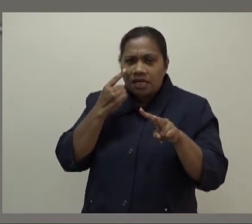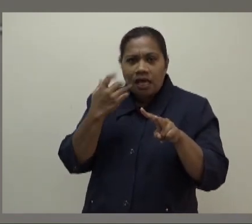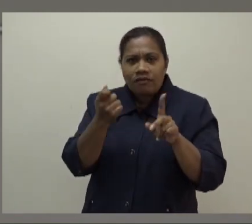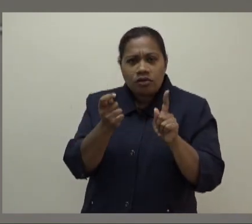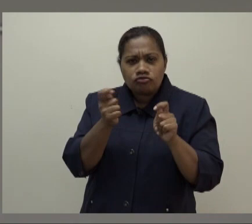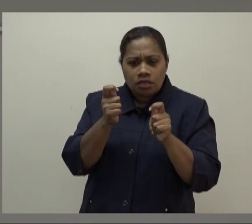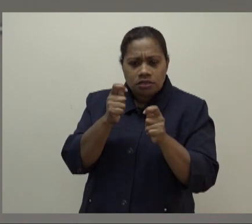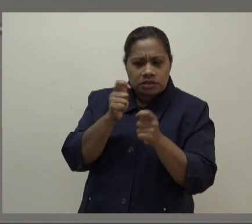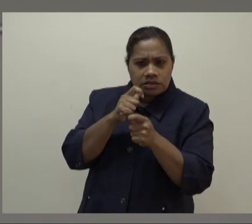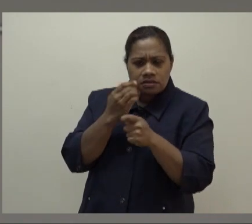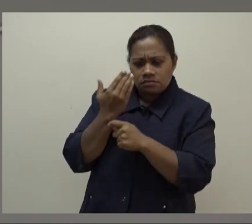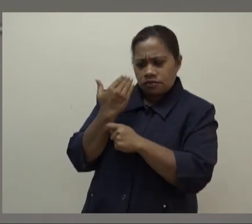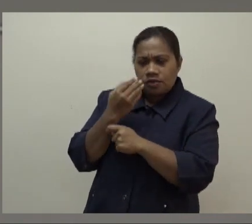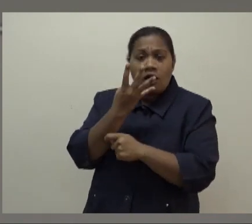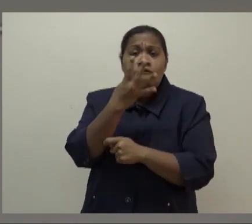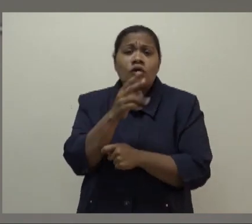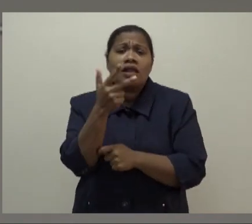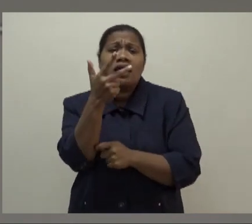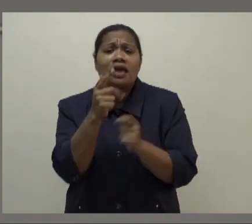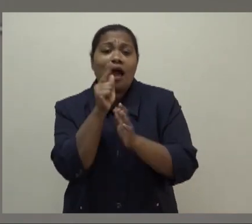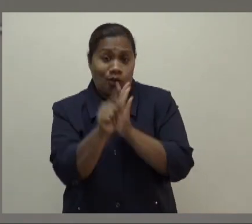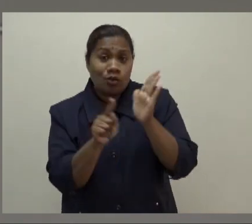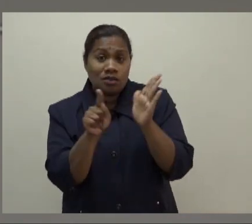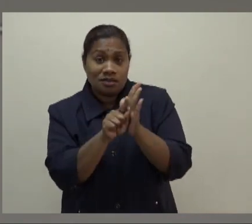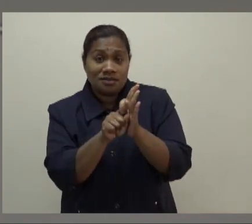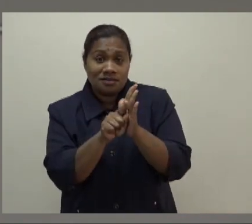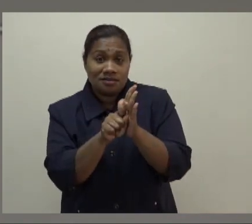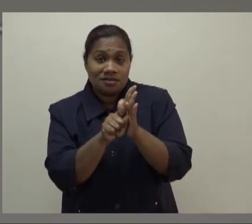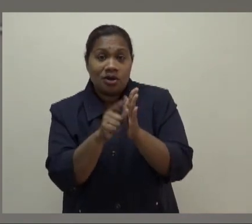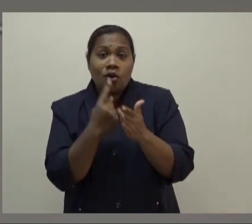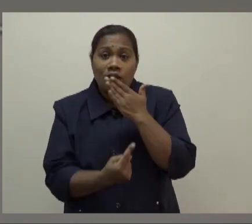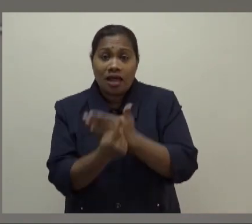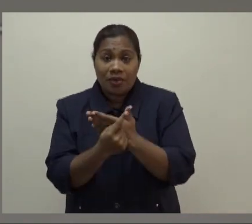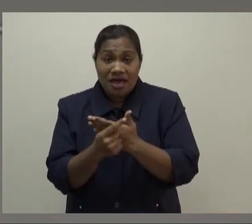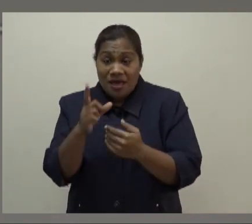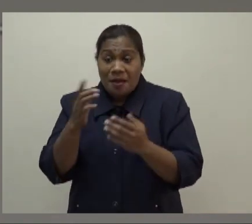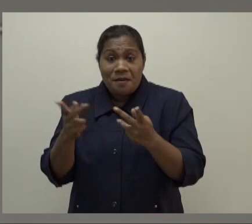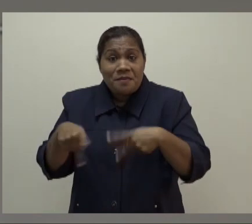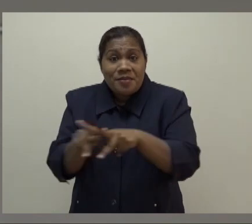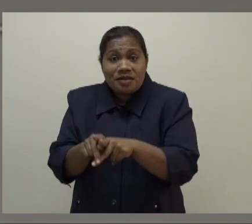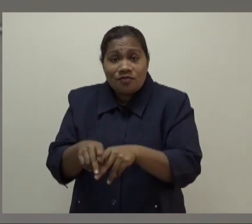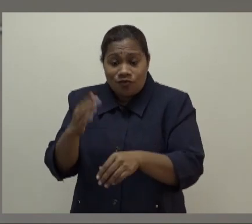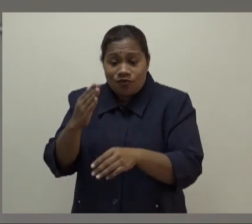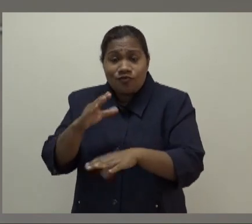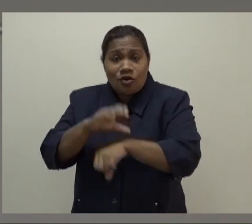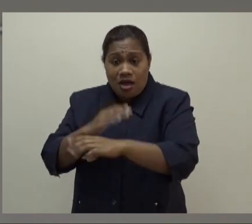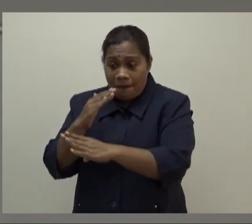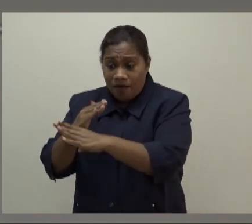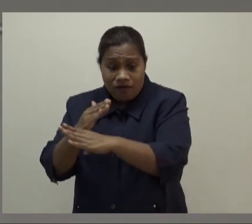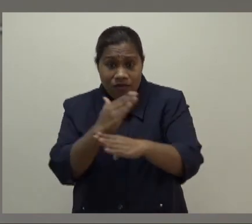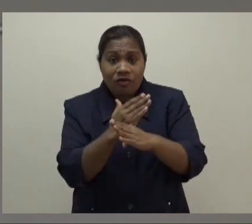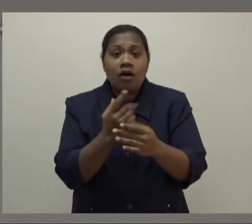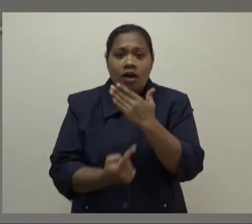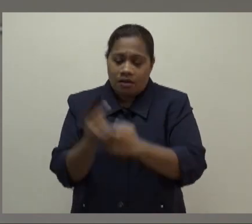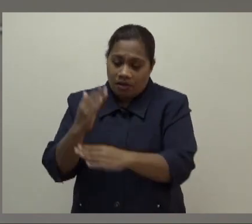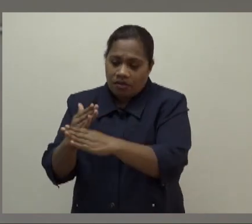last 48 hours at least, that the checkpoints were lifted, and we relied more on mobility